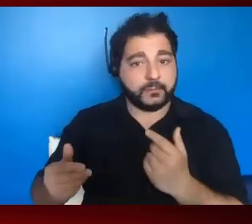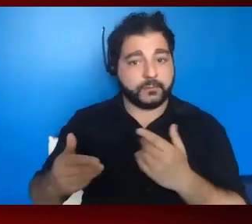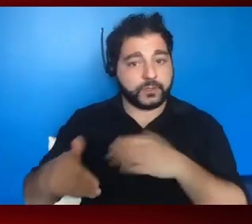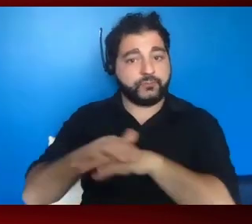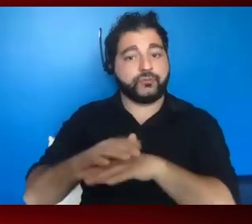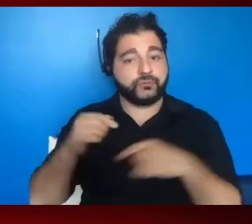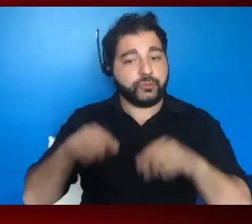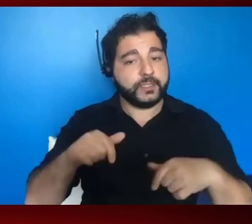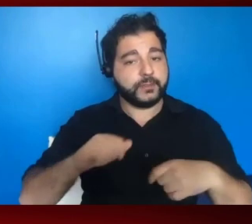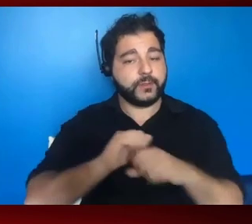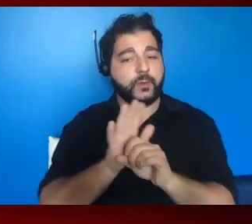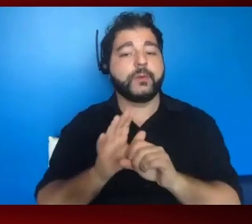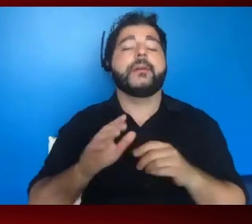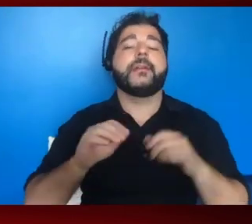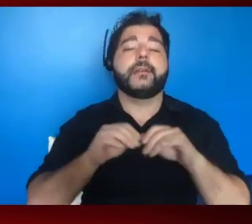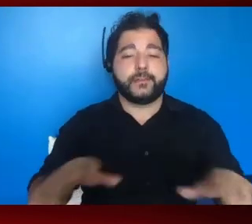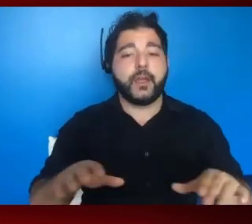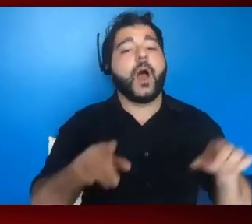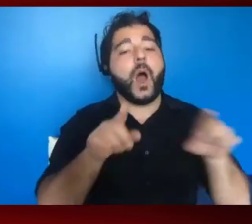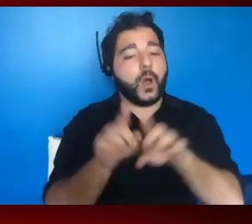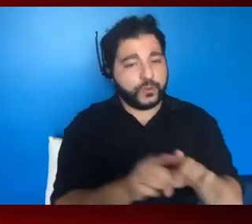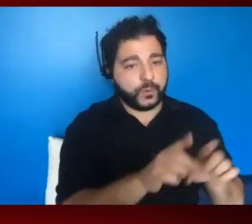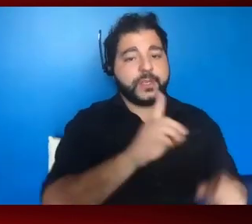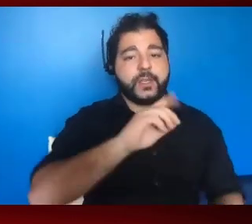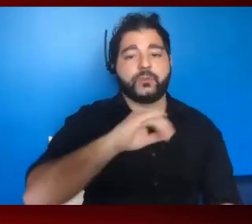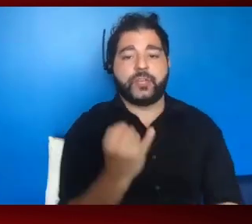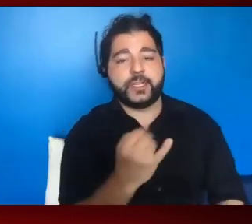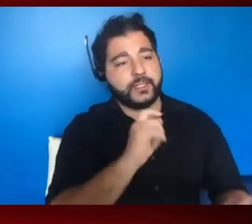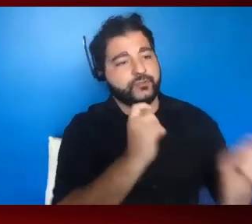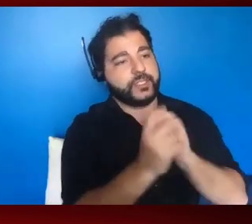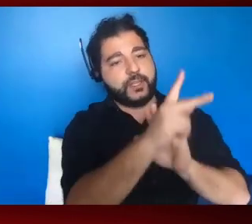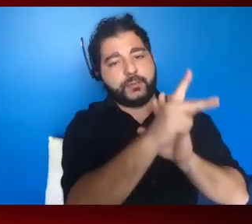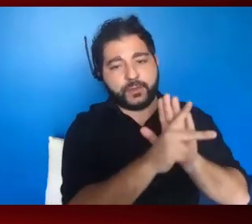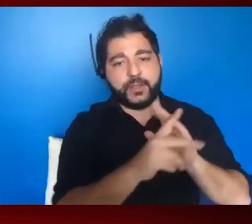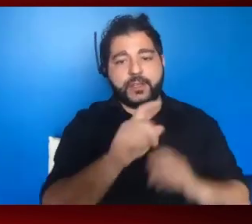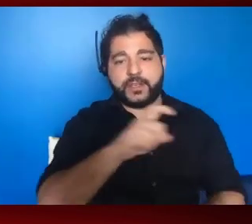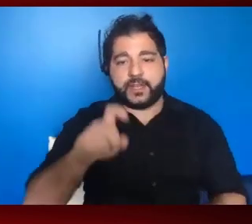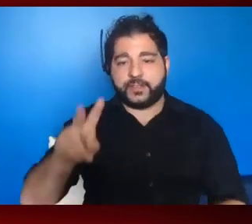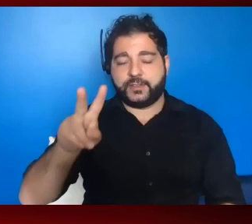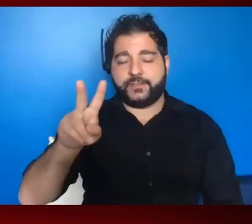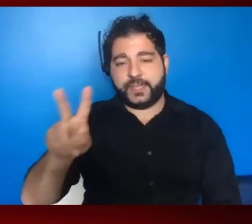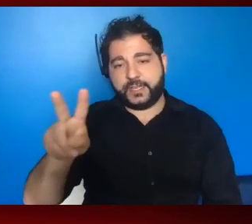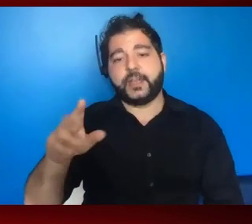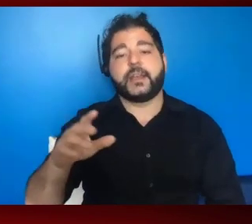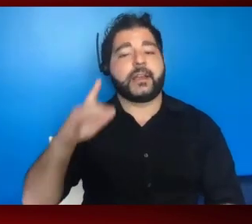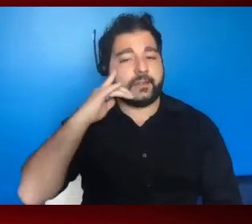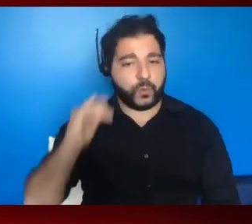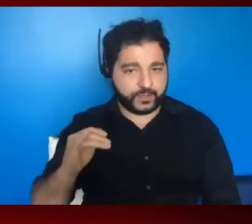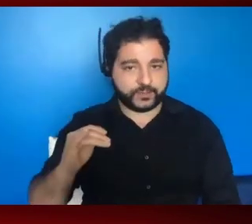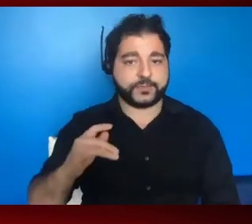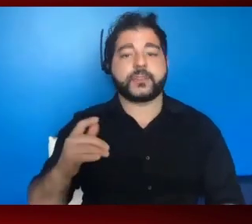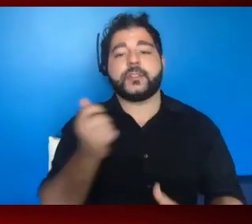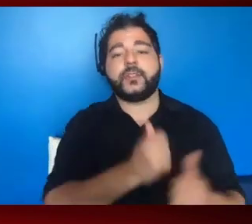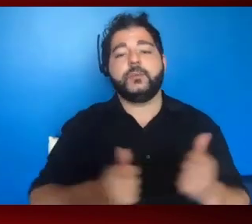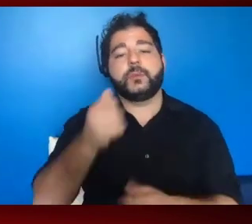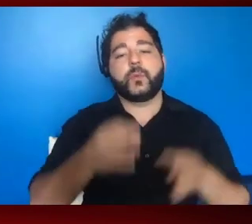This also paved the way for the Department of Justice to change its stance in Texas v California, the Supreme Court case that once